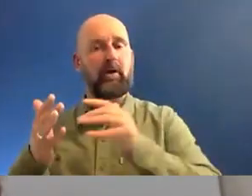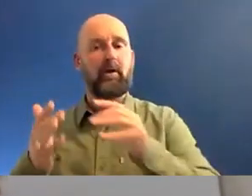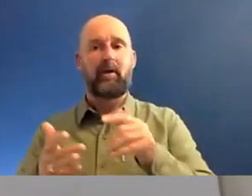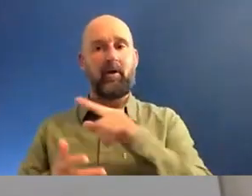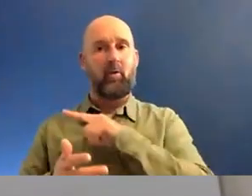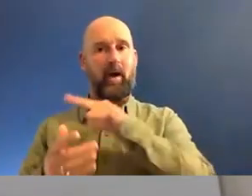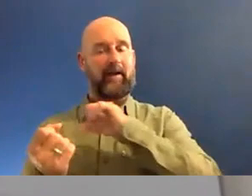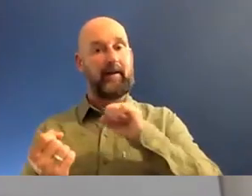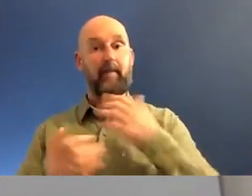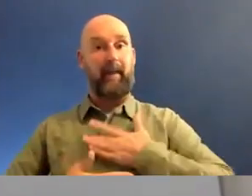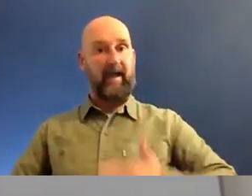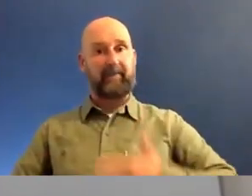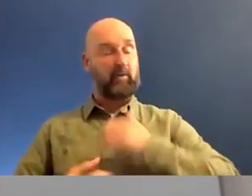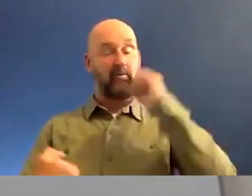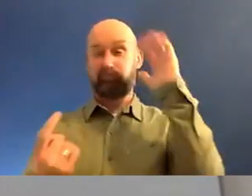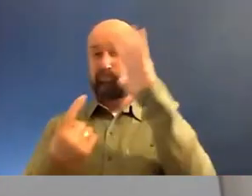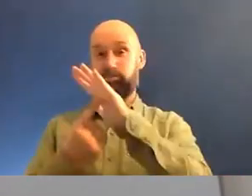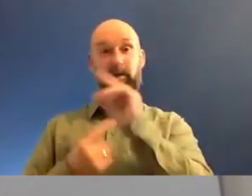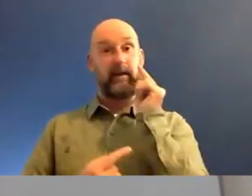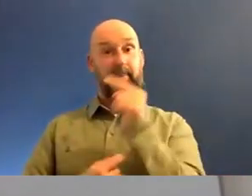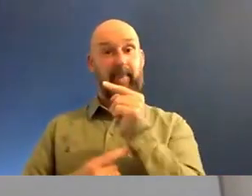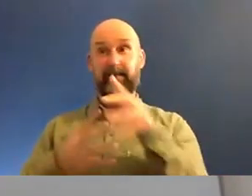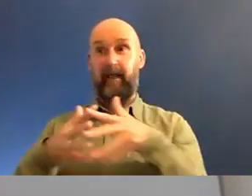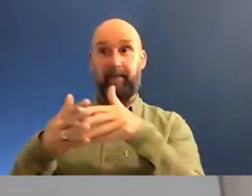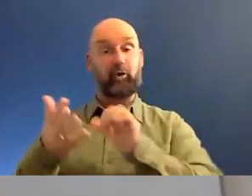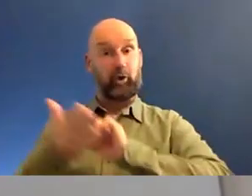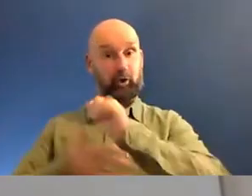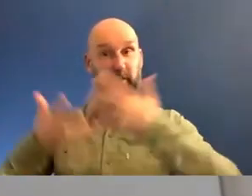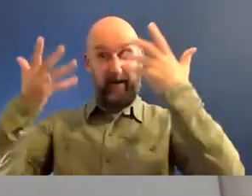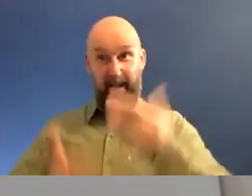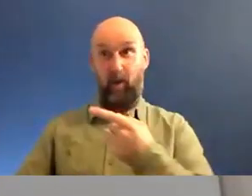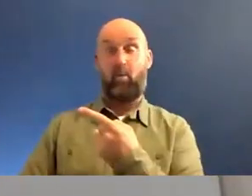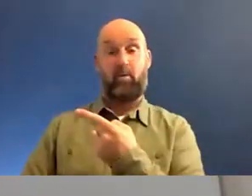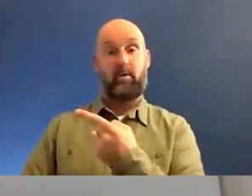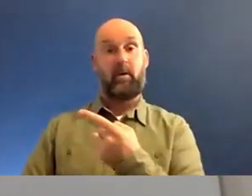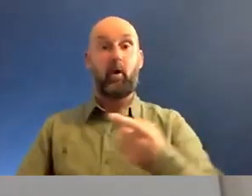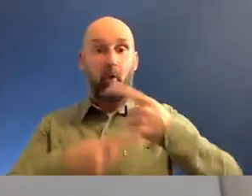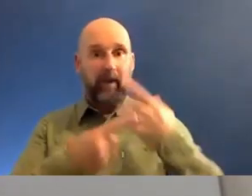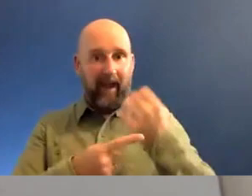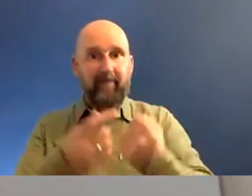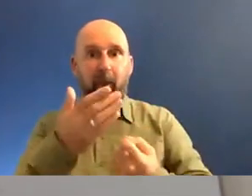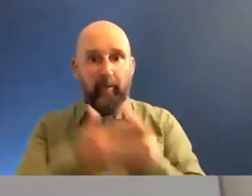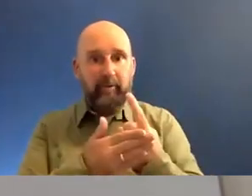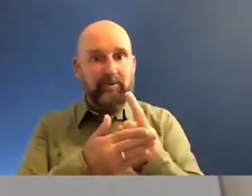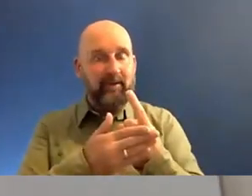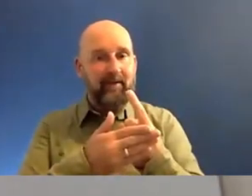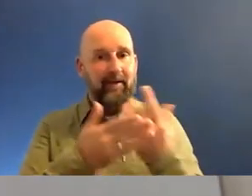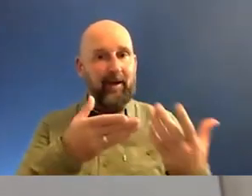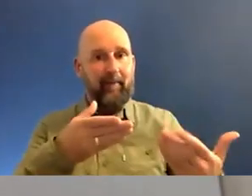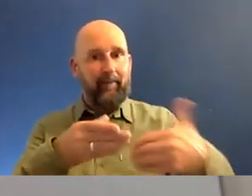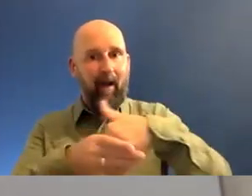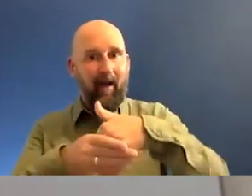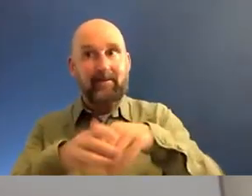at the pinnacle in my view of what is American culture. We have every opportunity to be part of a similar